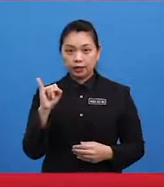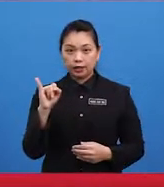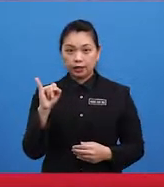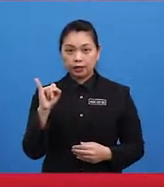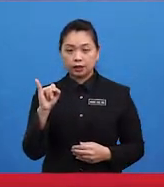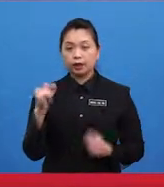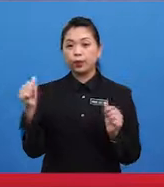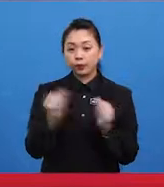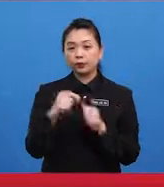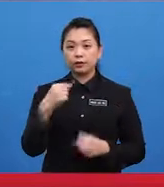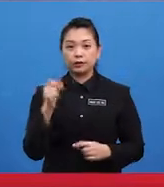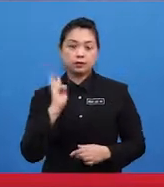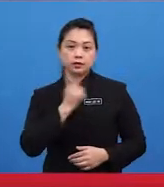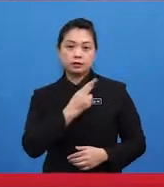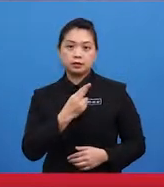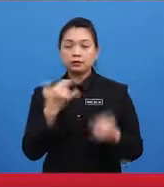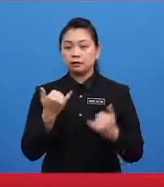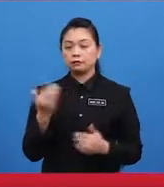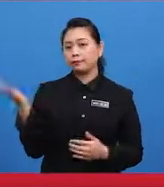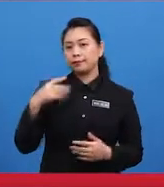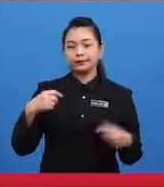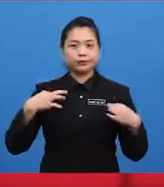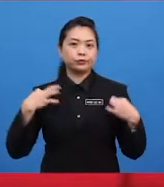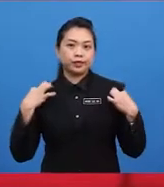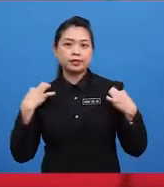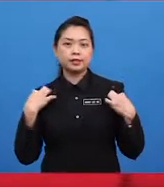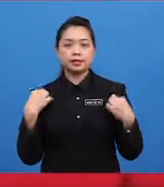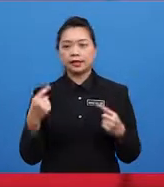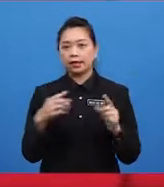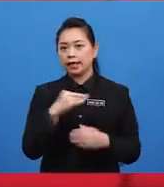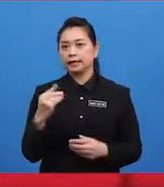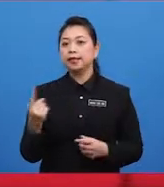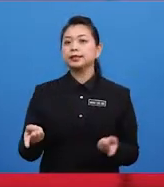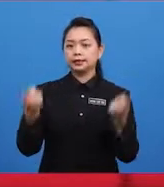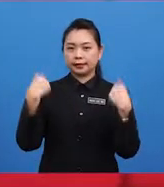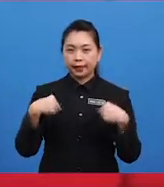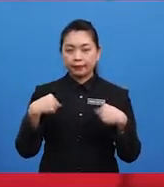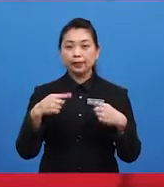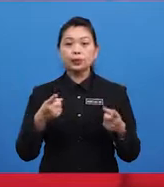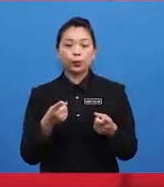Get yourself dressed and come back here quickly. To a restaurant?